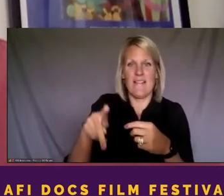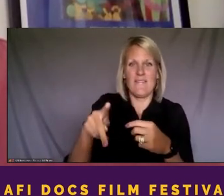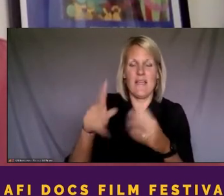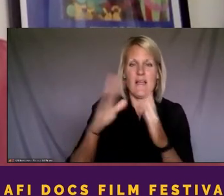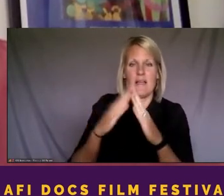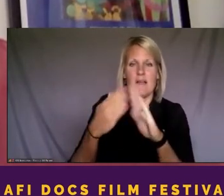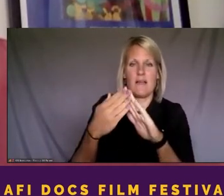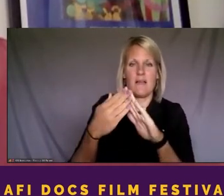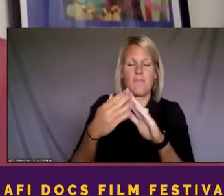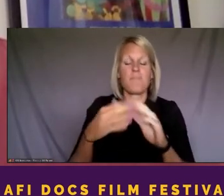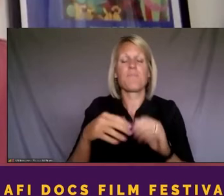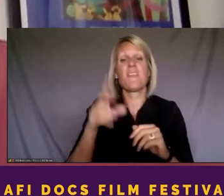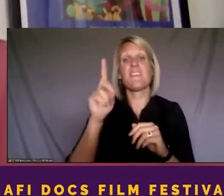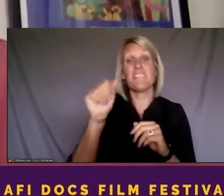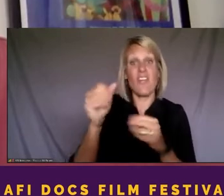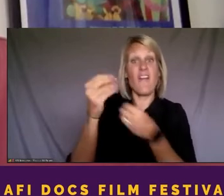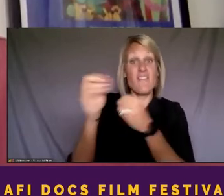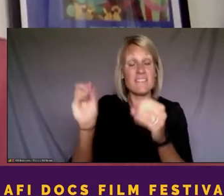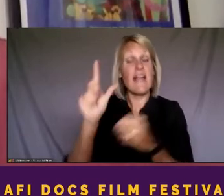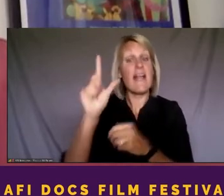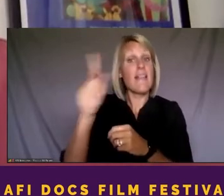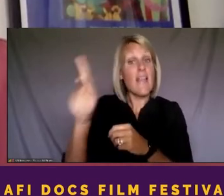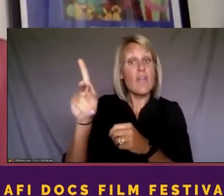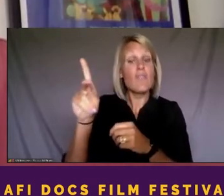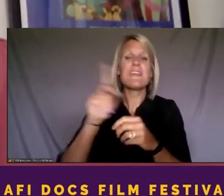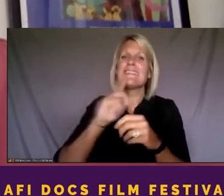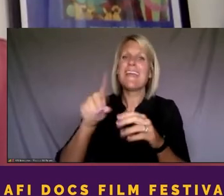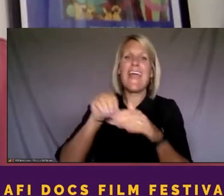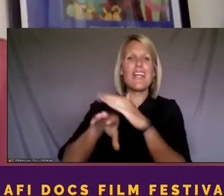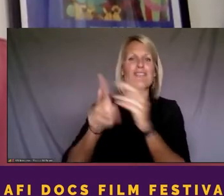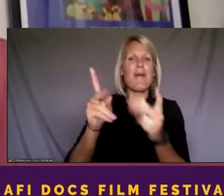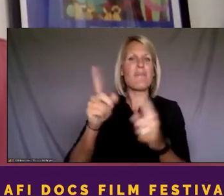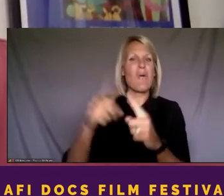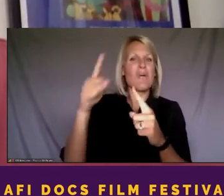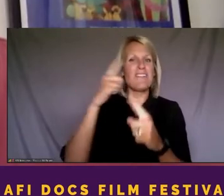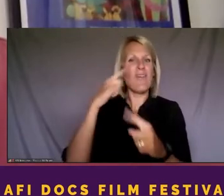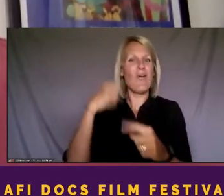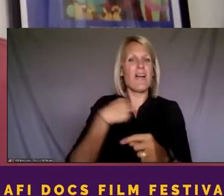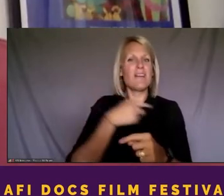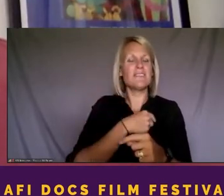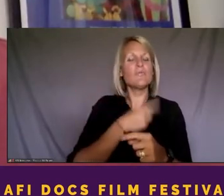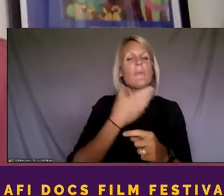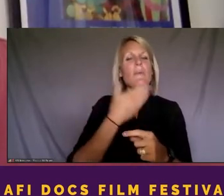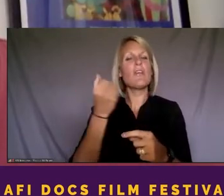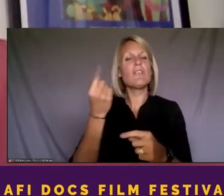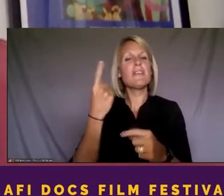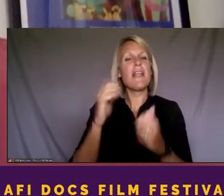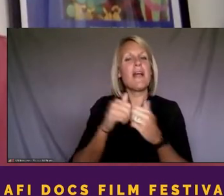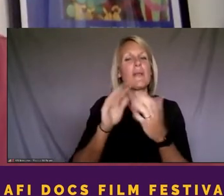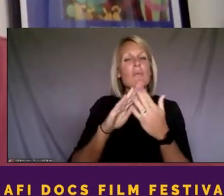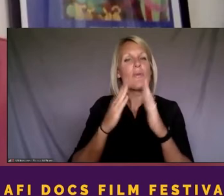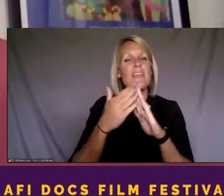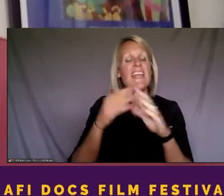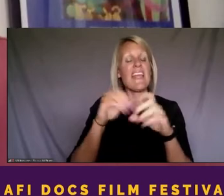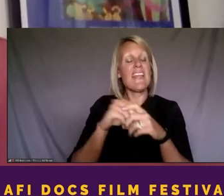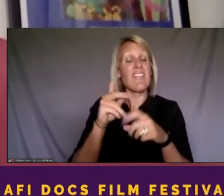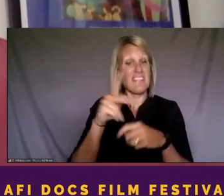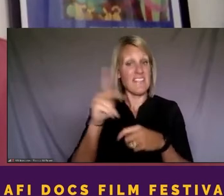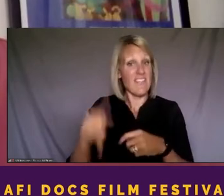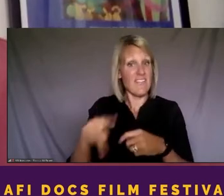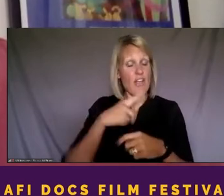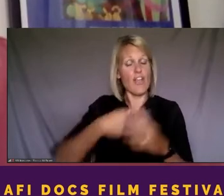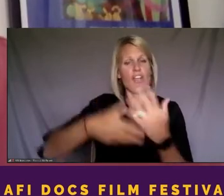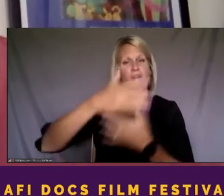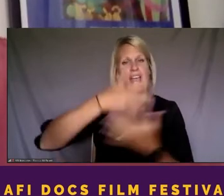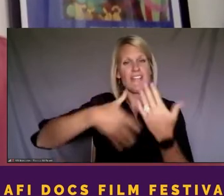office and Larry become an entry point for us to really better understand how communities in Philadelphia are interacting